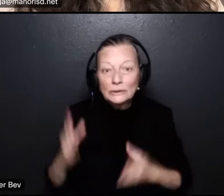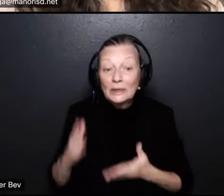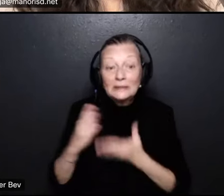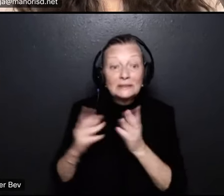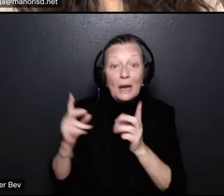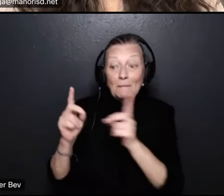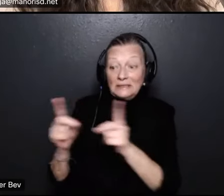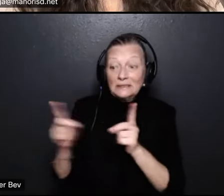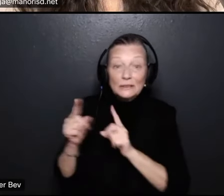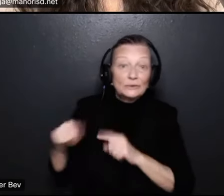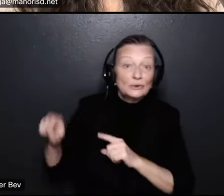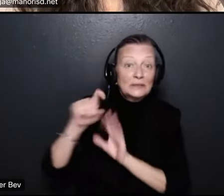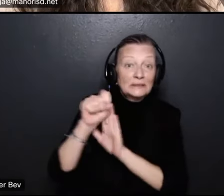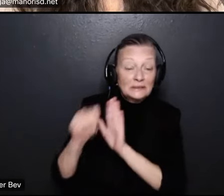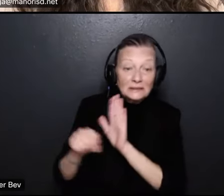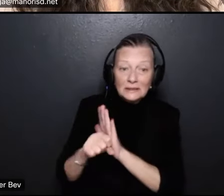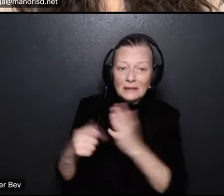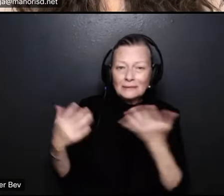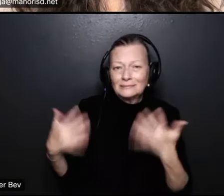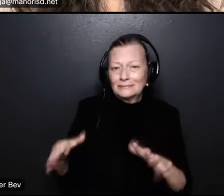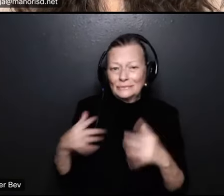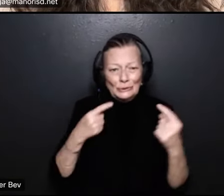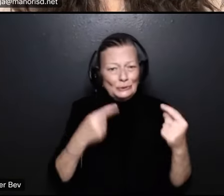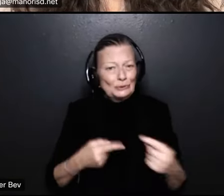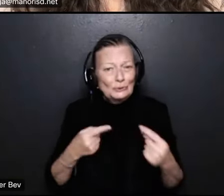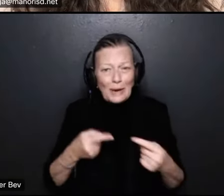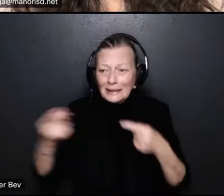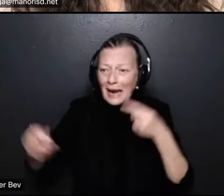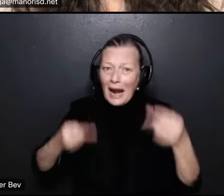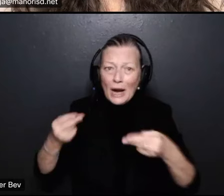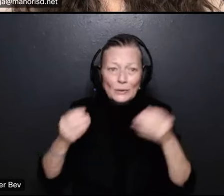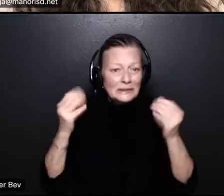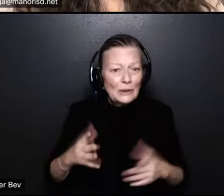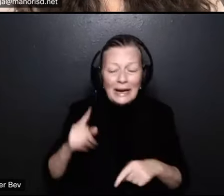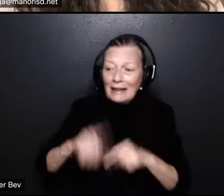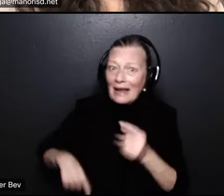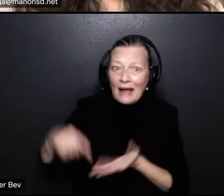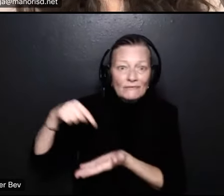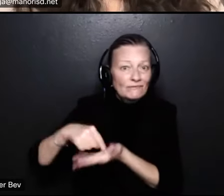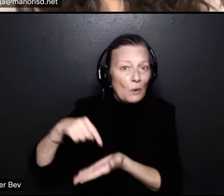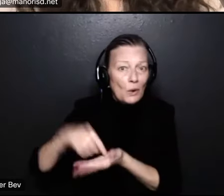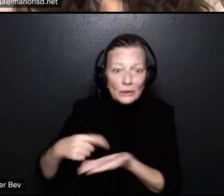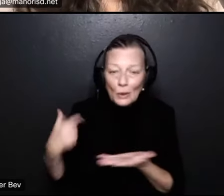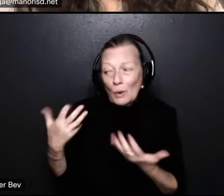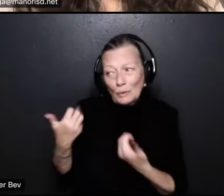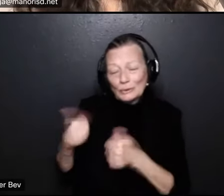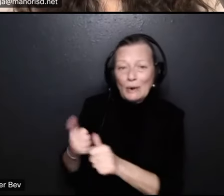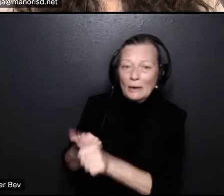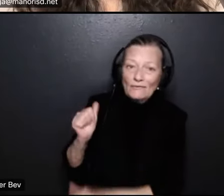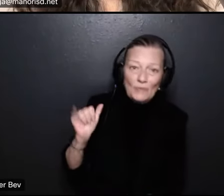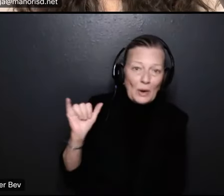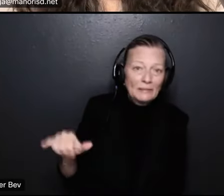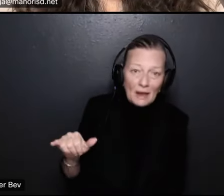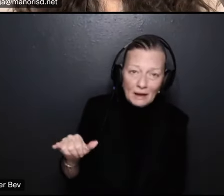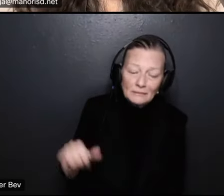in in the deficit that they're even struggling to hire teachers now because they just can't afford it and we want to try to avoid that at all costs